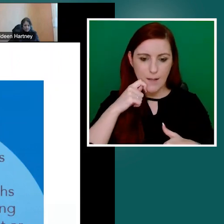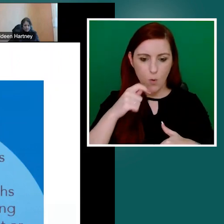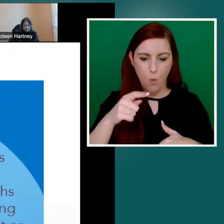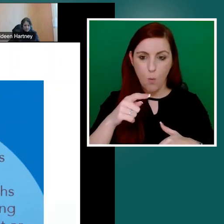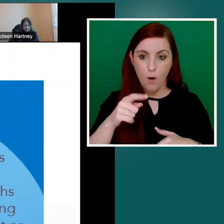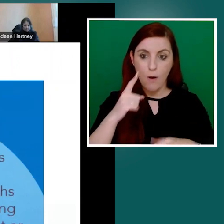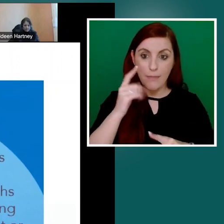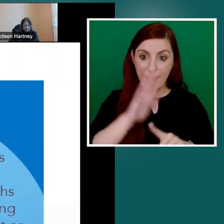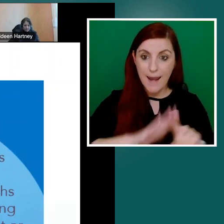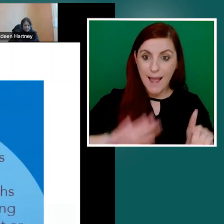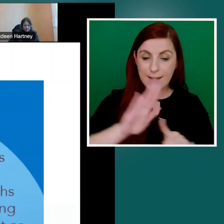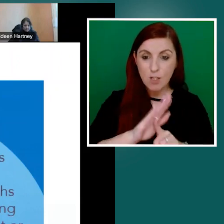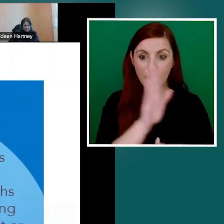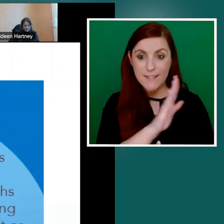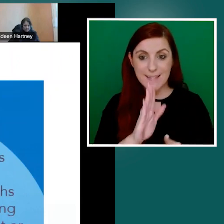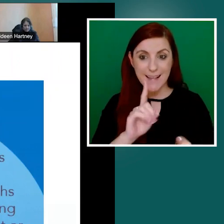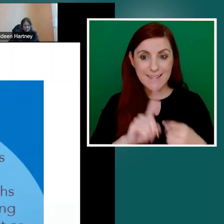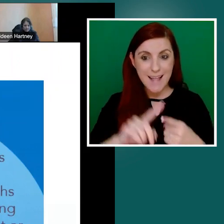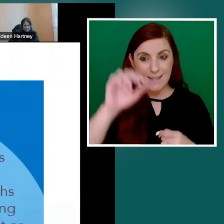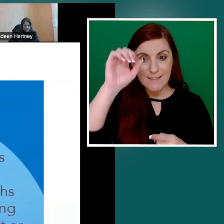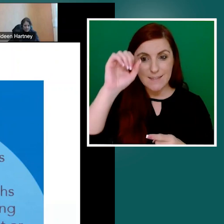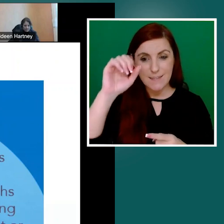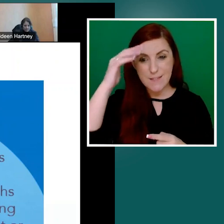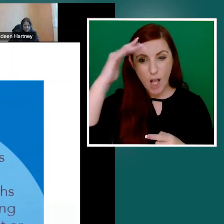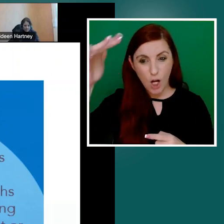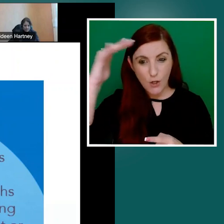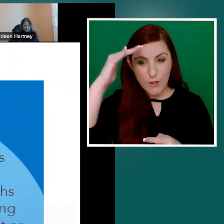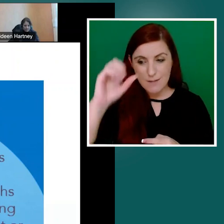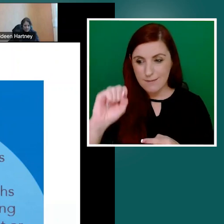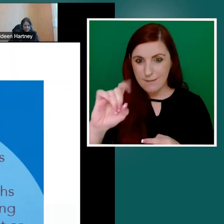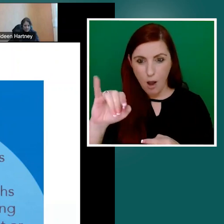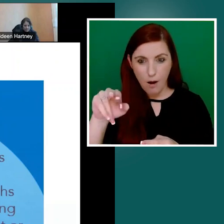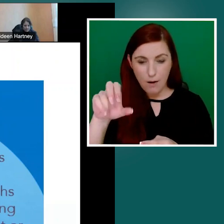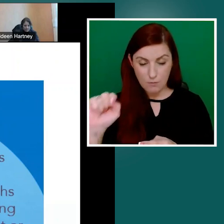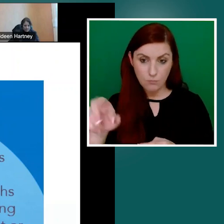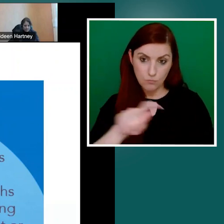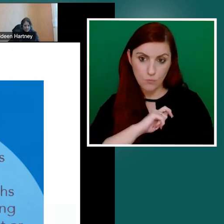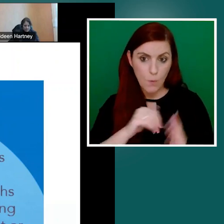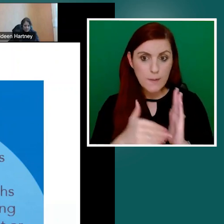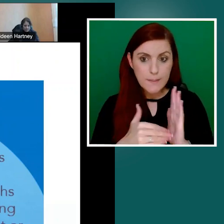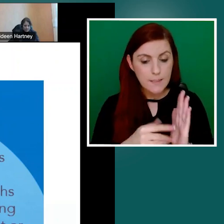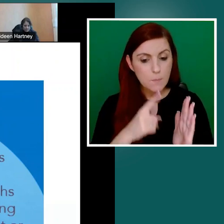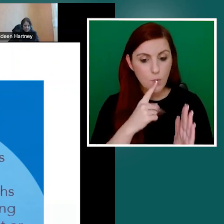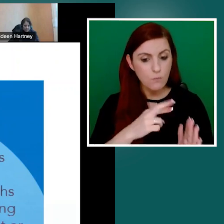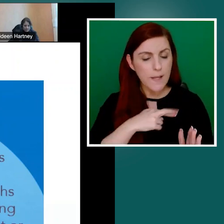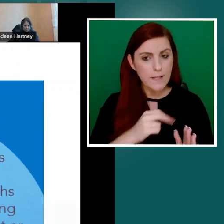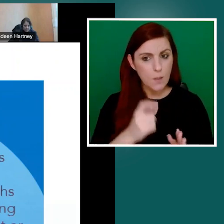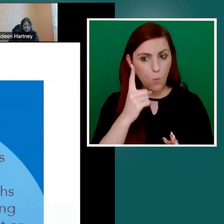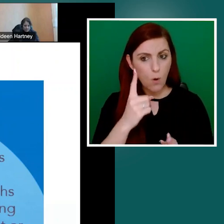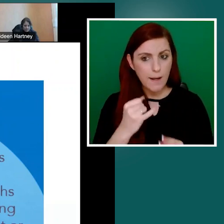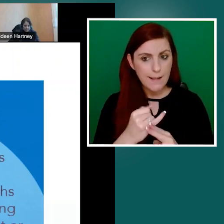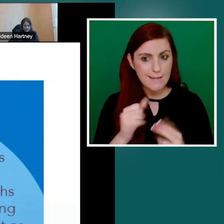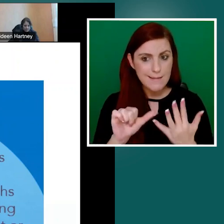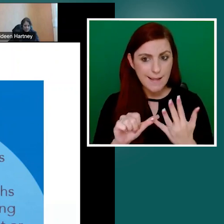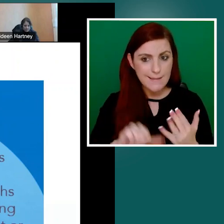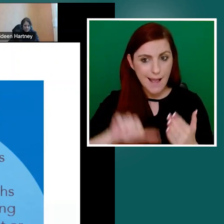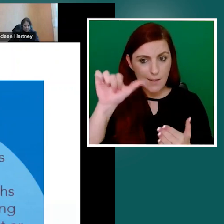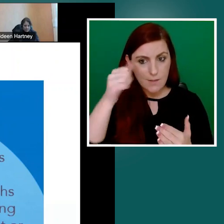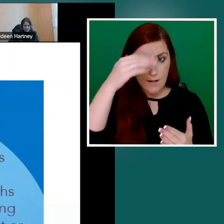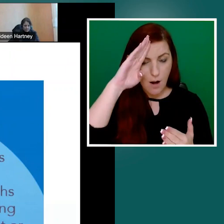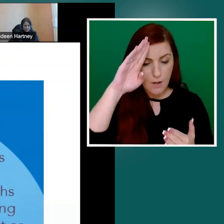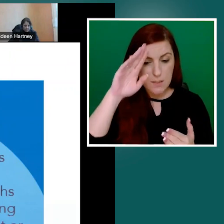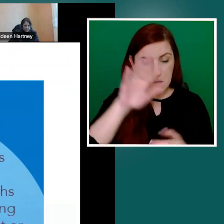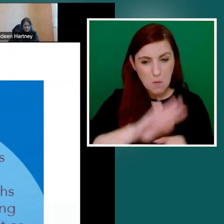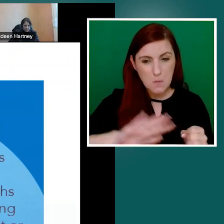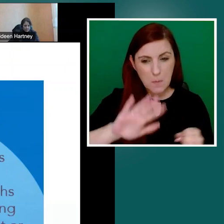in Ireland today, which is about 530,000 adults, reading everyday texts such as bus timetables,